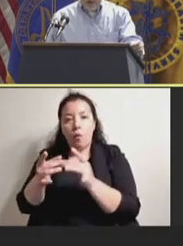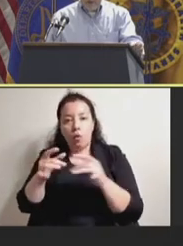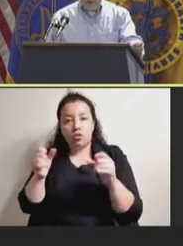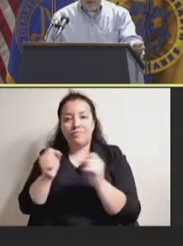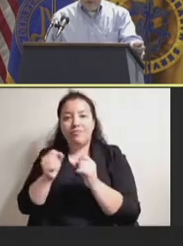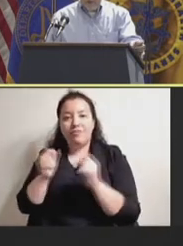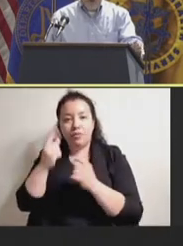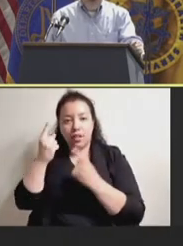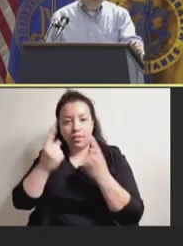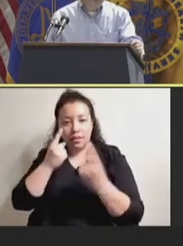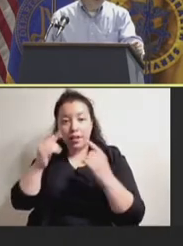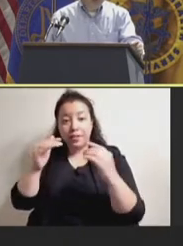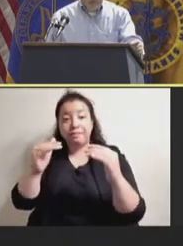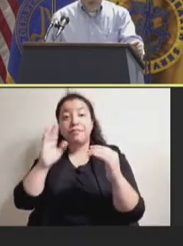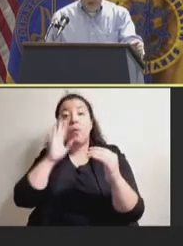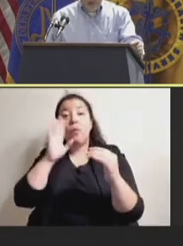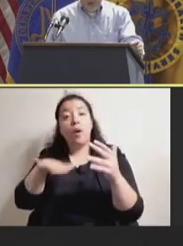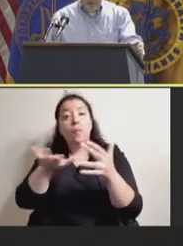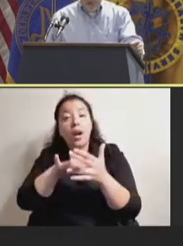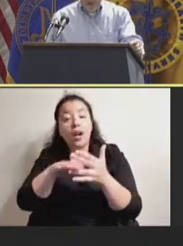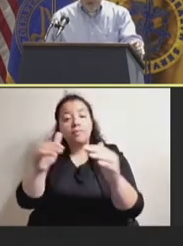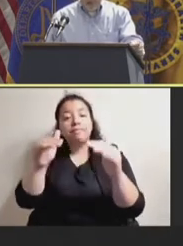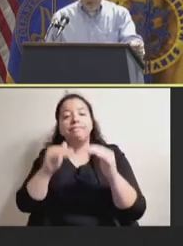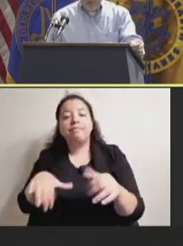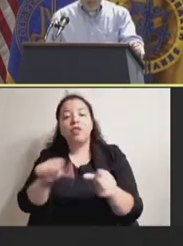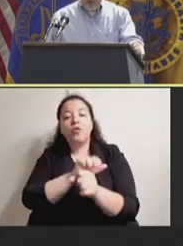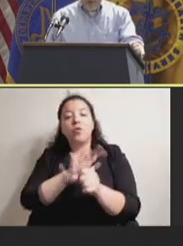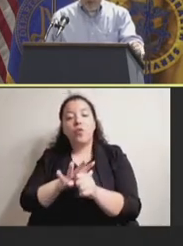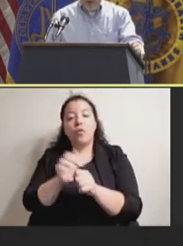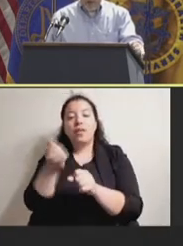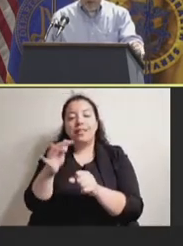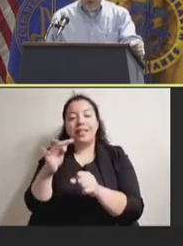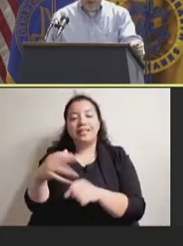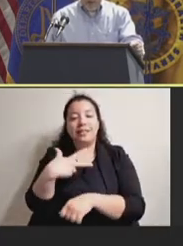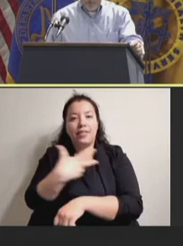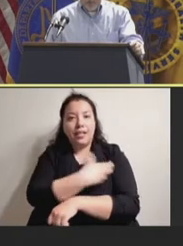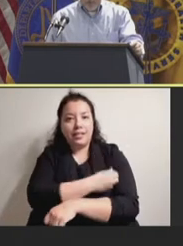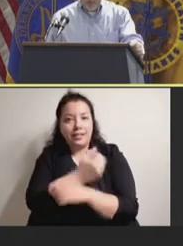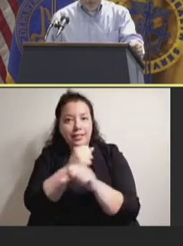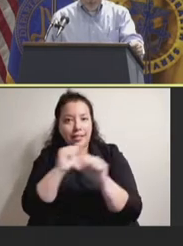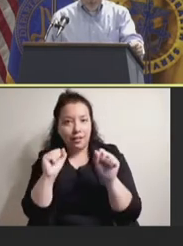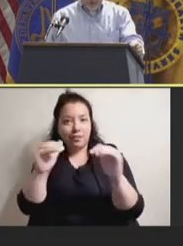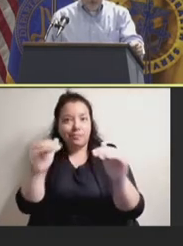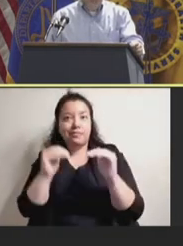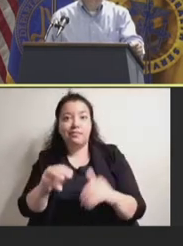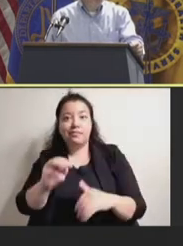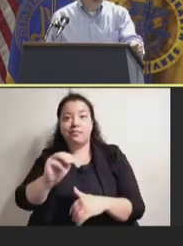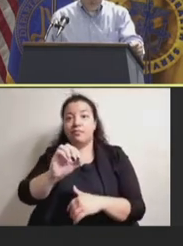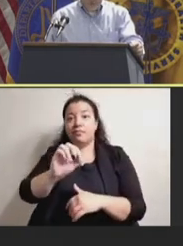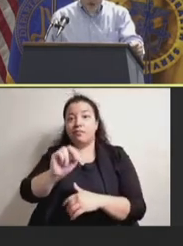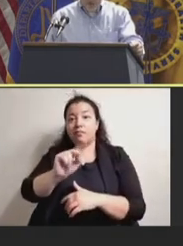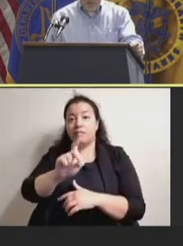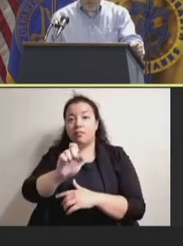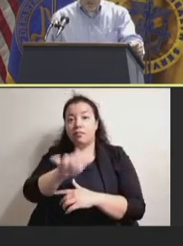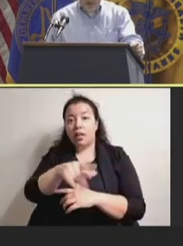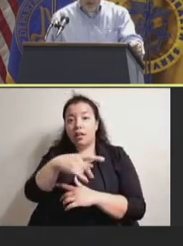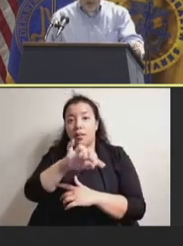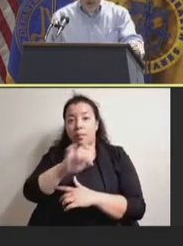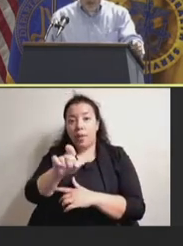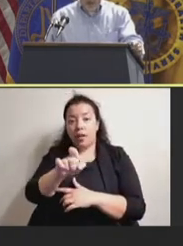from experts on COVID-19 vaccine safety, the monkeypox vaccine, and improving representation in clinical trials.